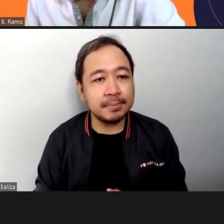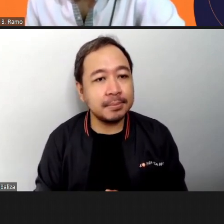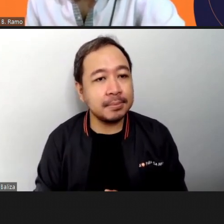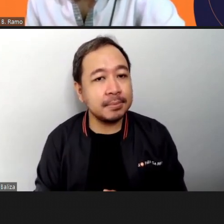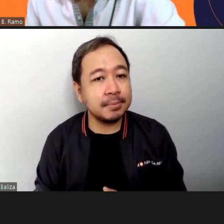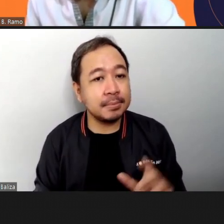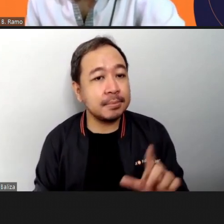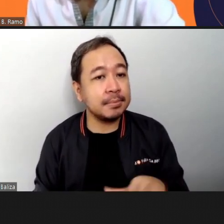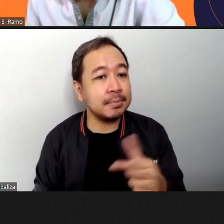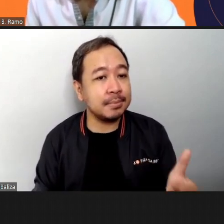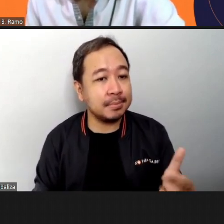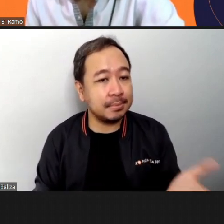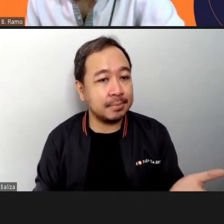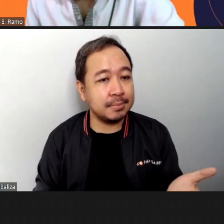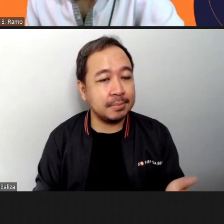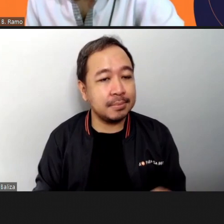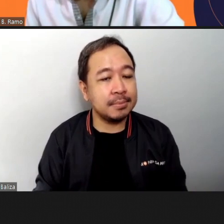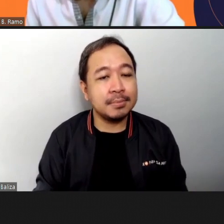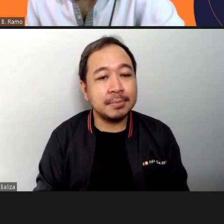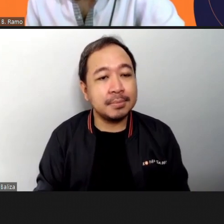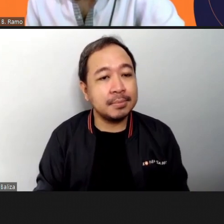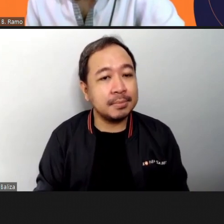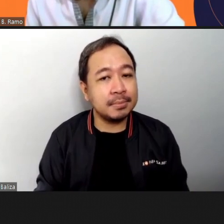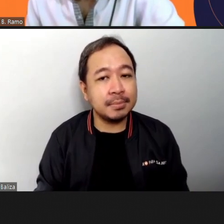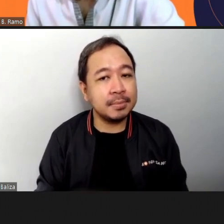gabriel goceco what is your take to